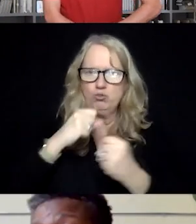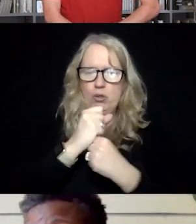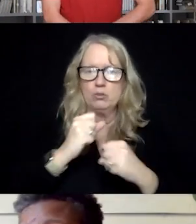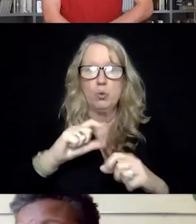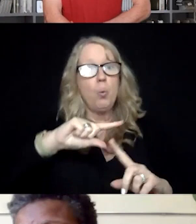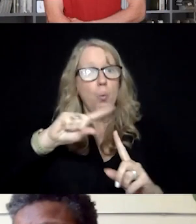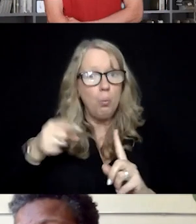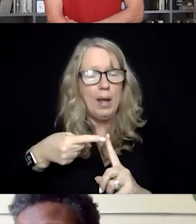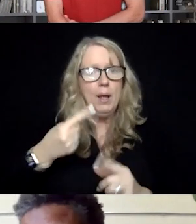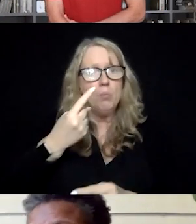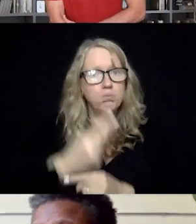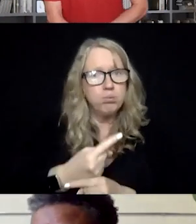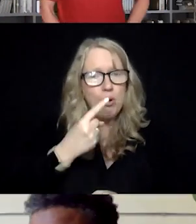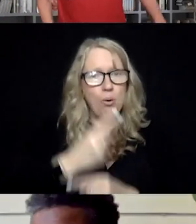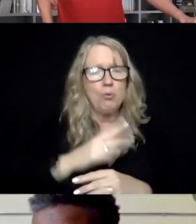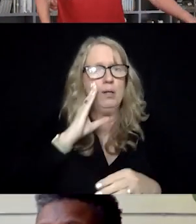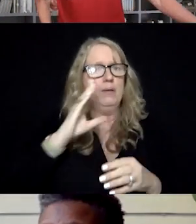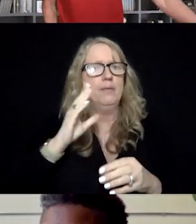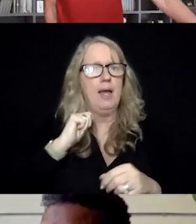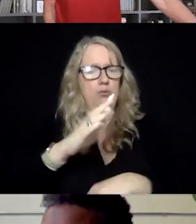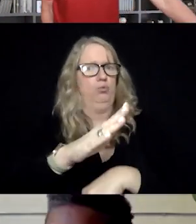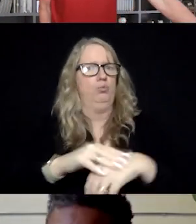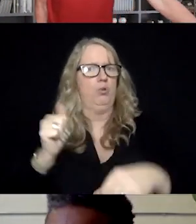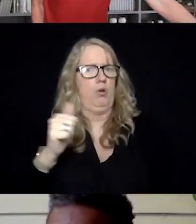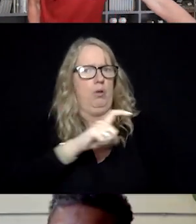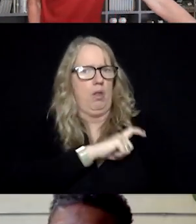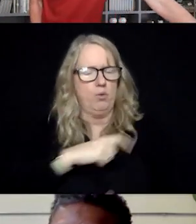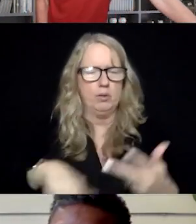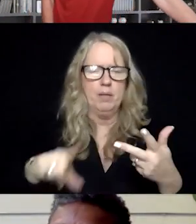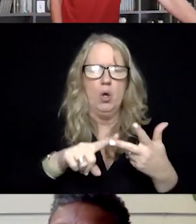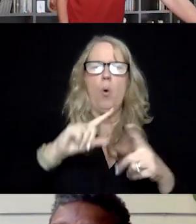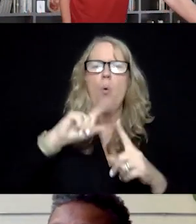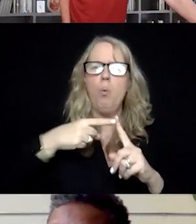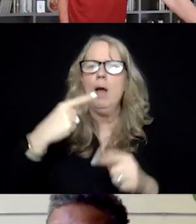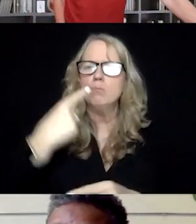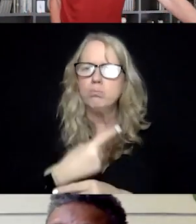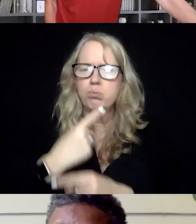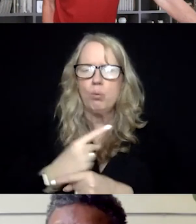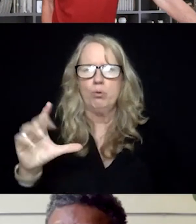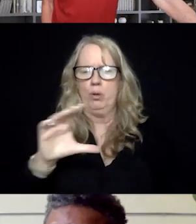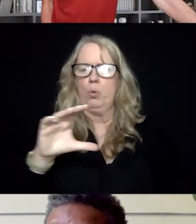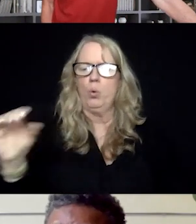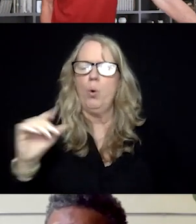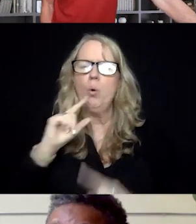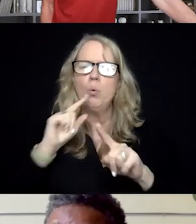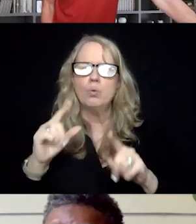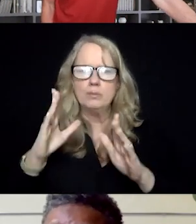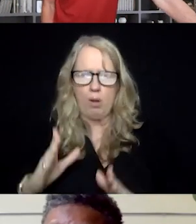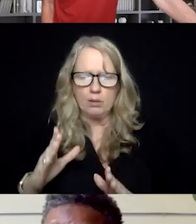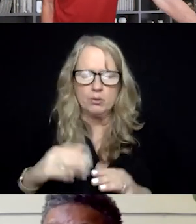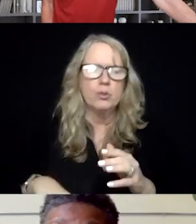appropriate to call law enforcement, when it is appropriate to do a, have a co-responder, uh, response.